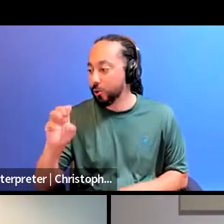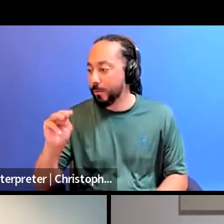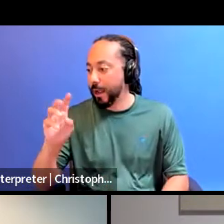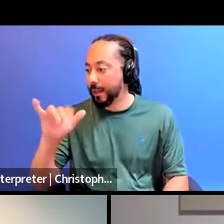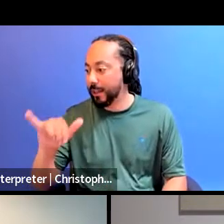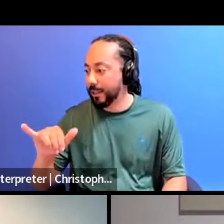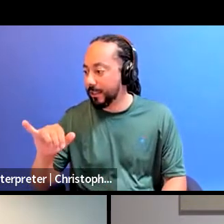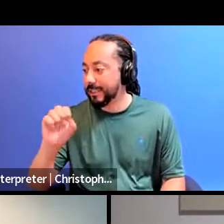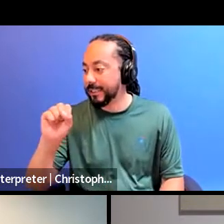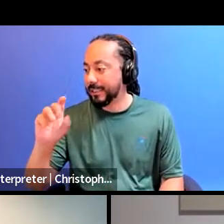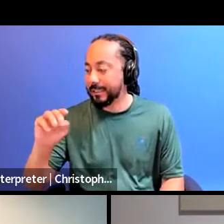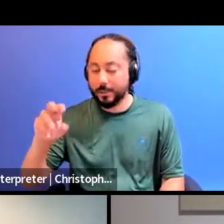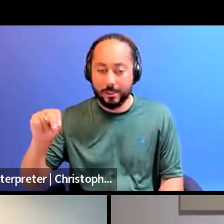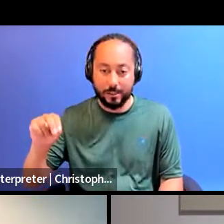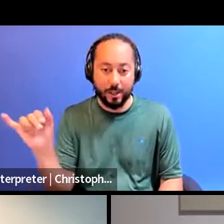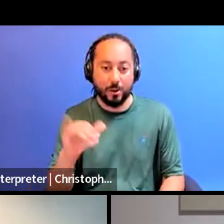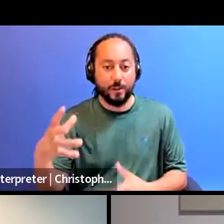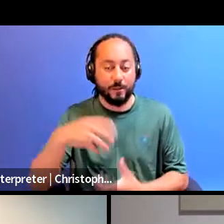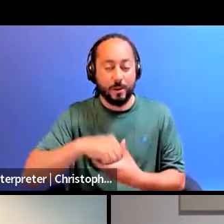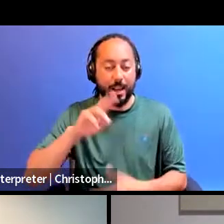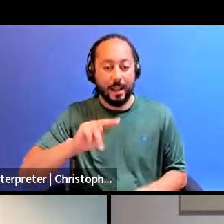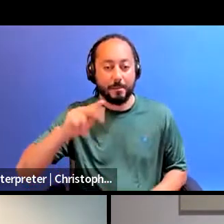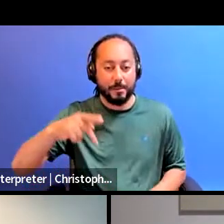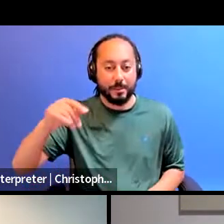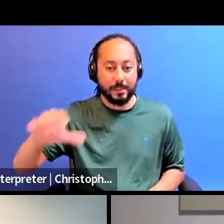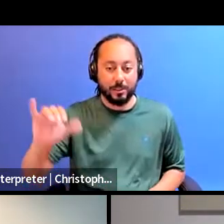the No Pride in Policing Coalition.